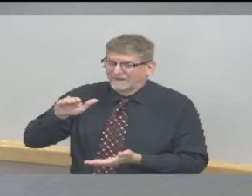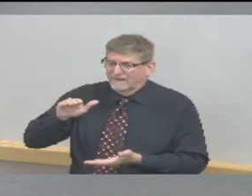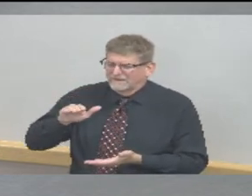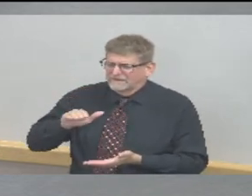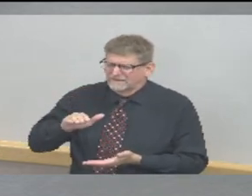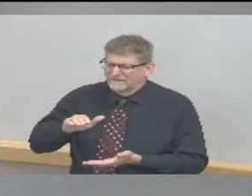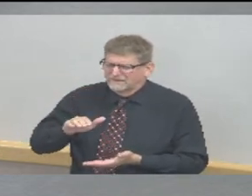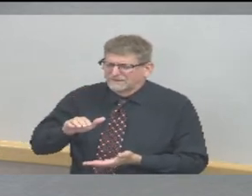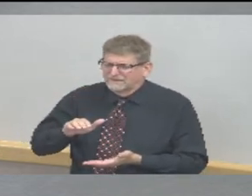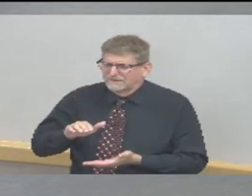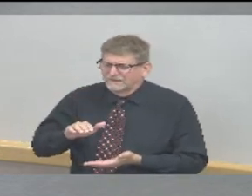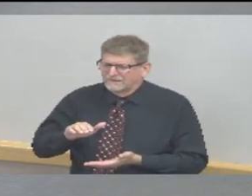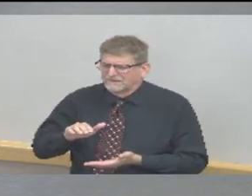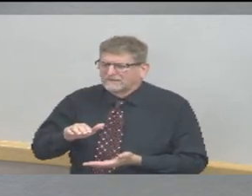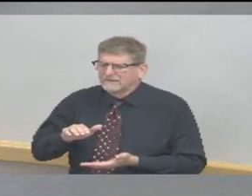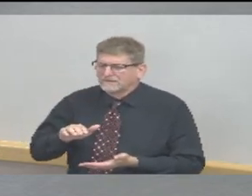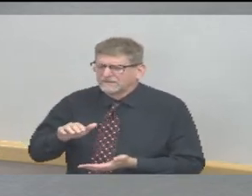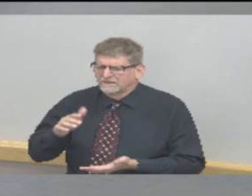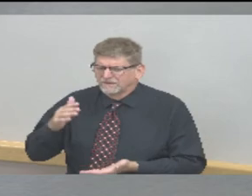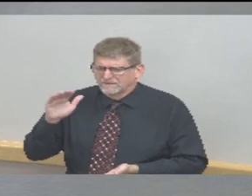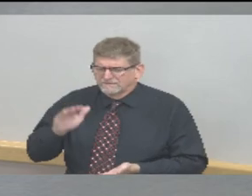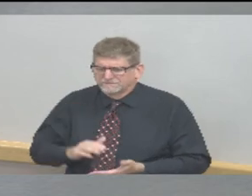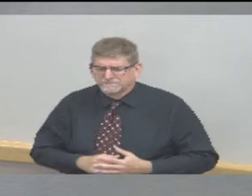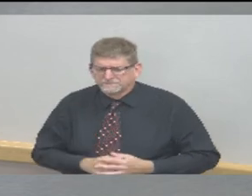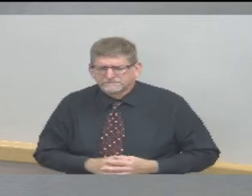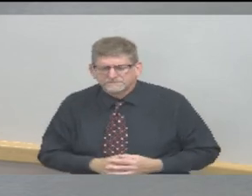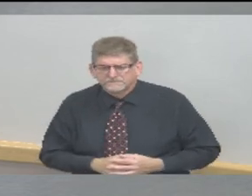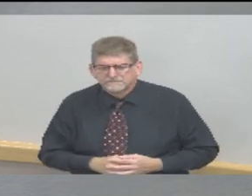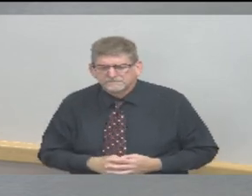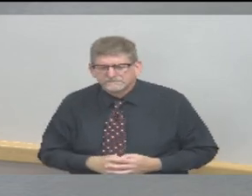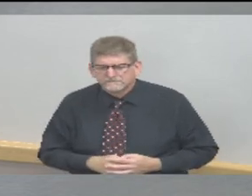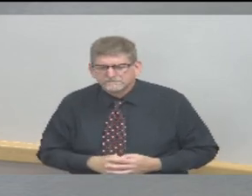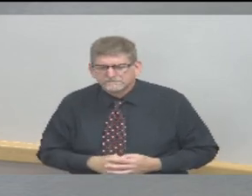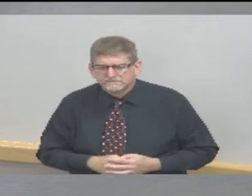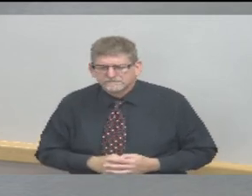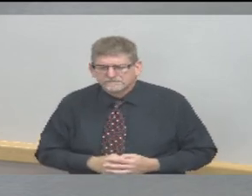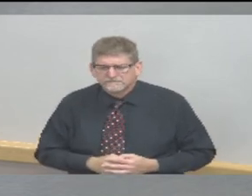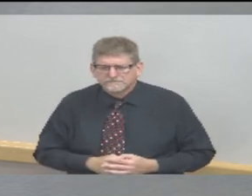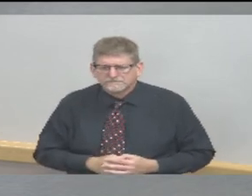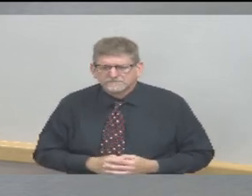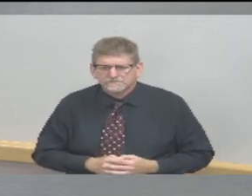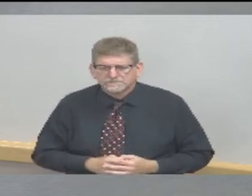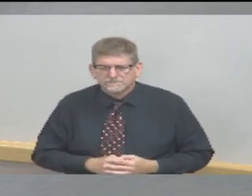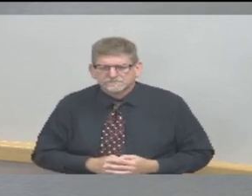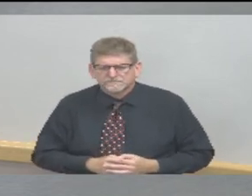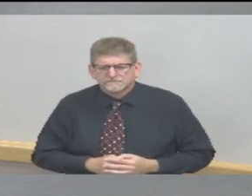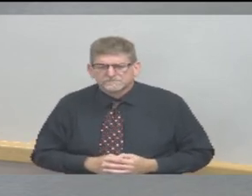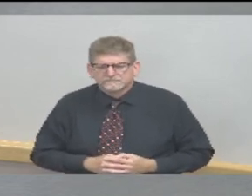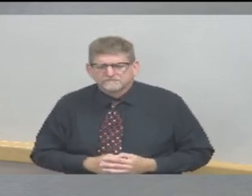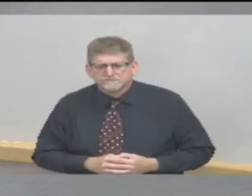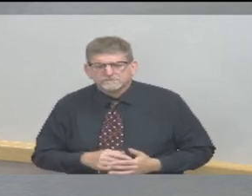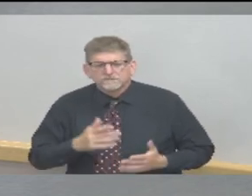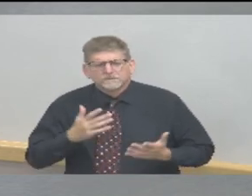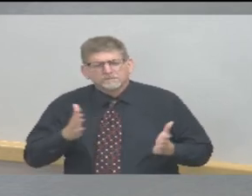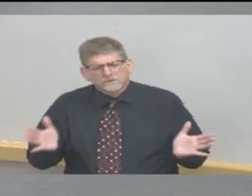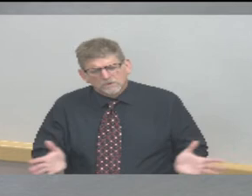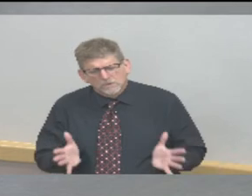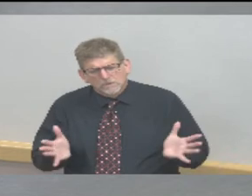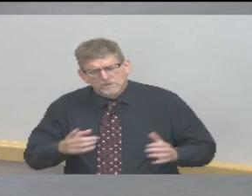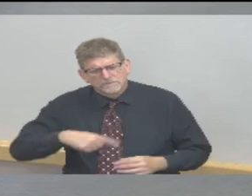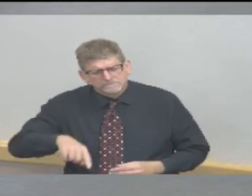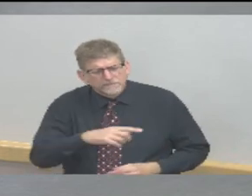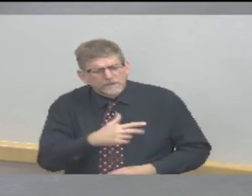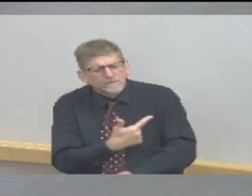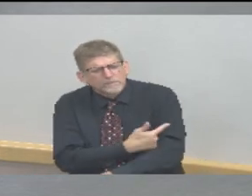doing all we can to help you keep your child up to date on their vaccines. We're available to do that. Great